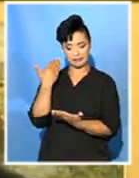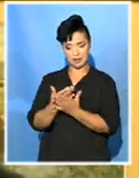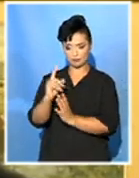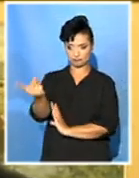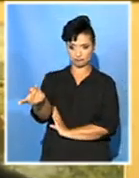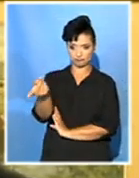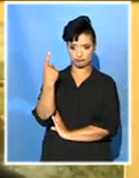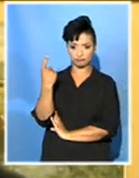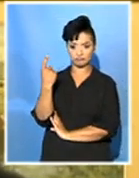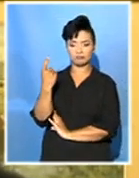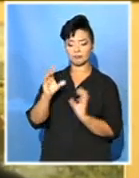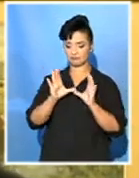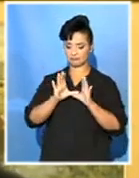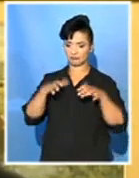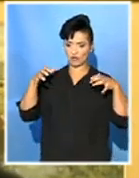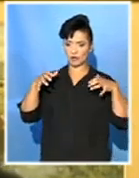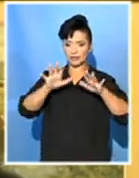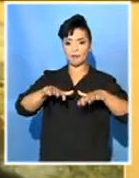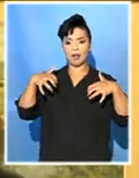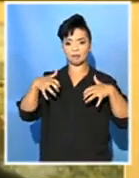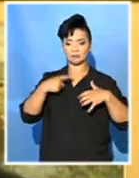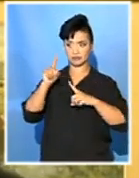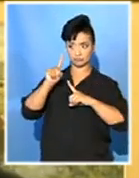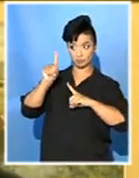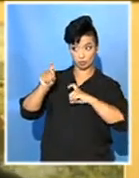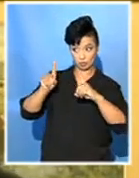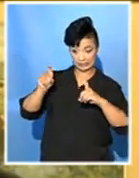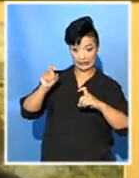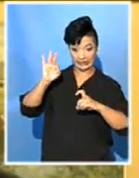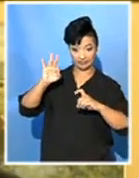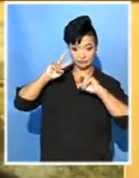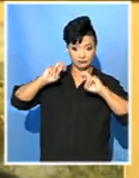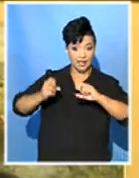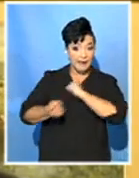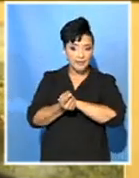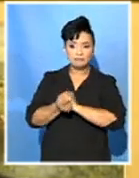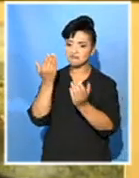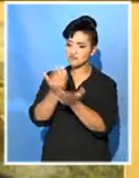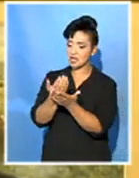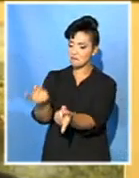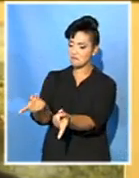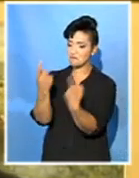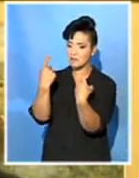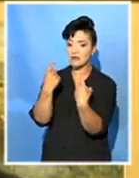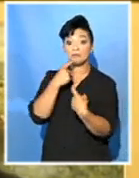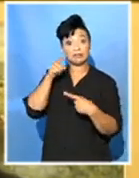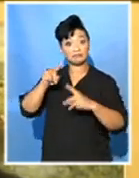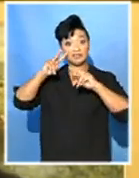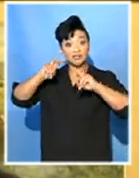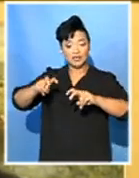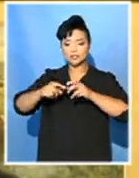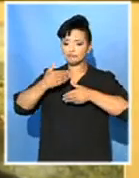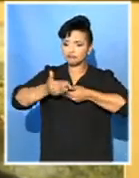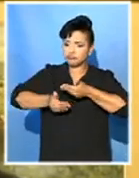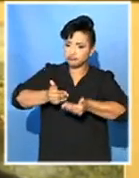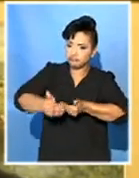committee of parliament to answer questions relating to any investigation. And in this particular case, it's an ongoing investigation in